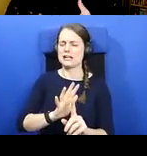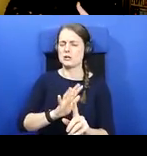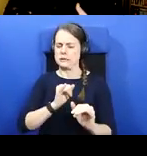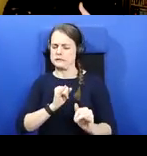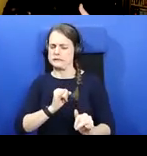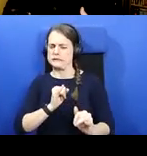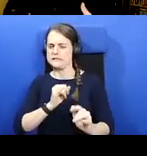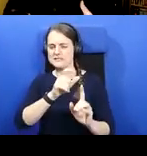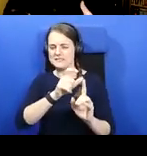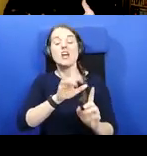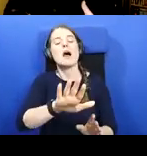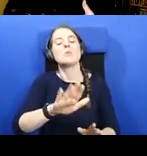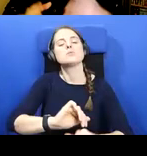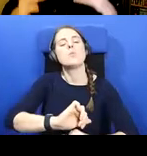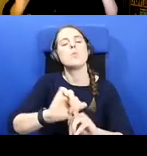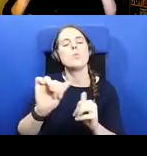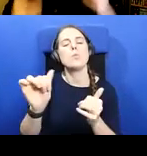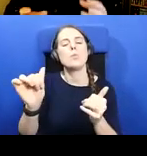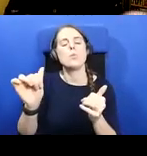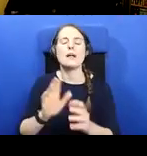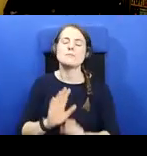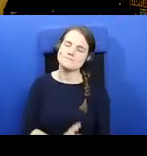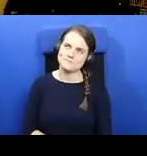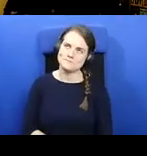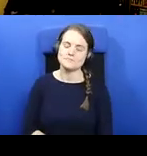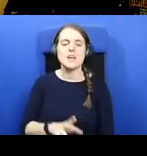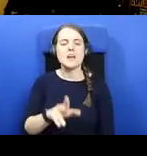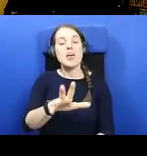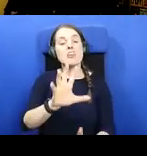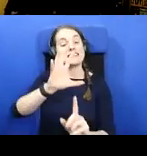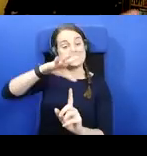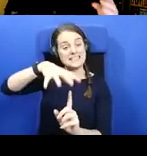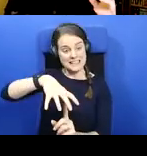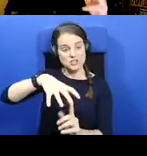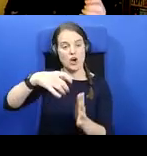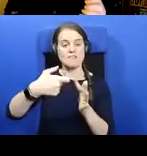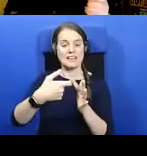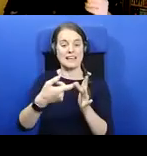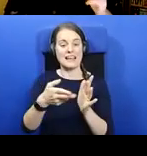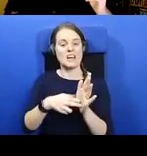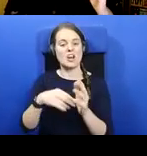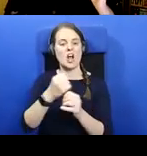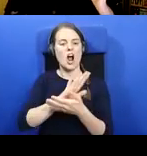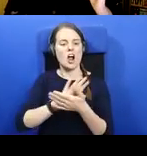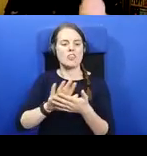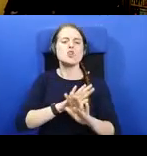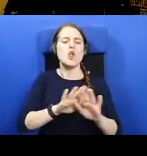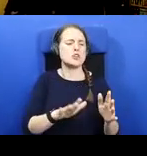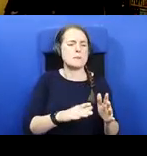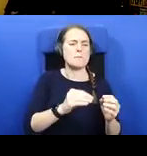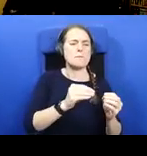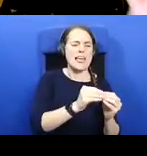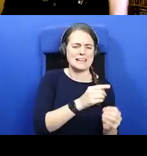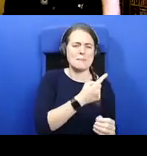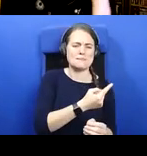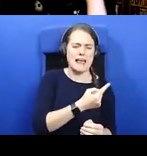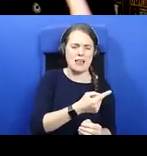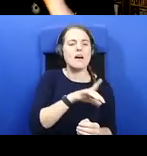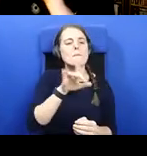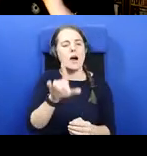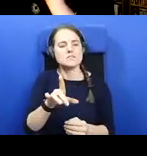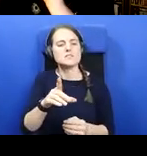well-attested, or at least the site of Kengarth, Blaine himself not so much, is well-attested